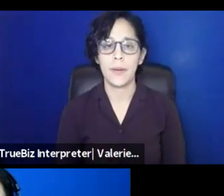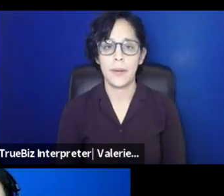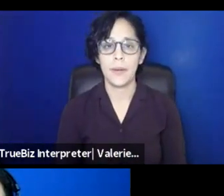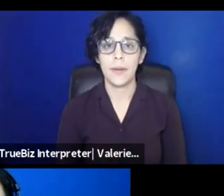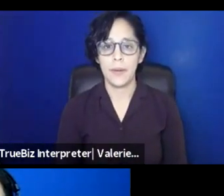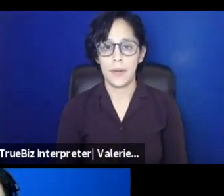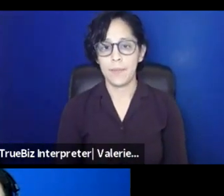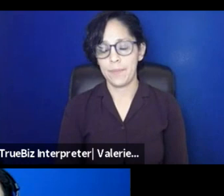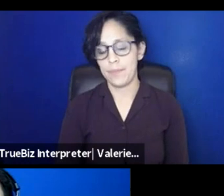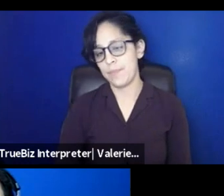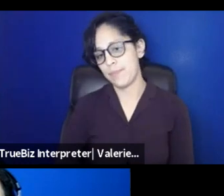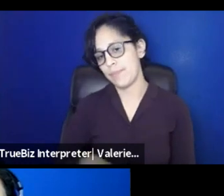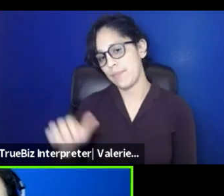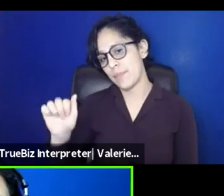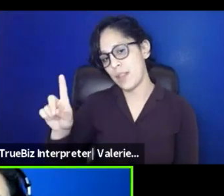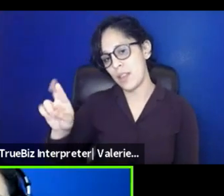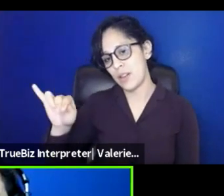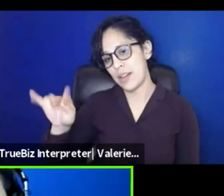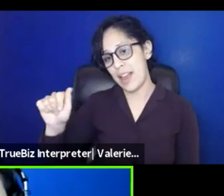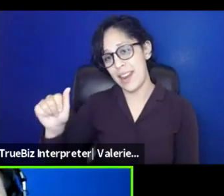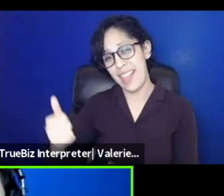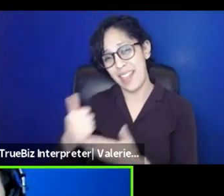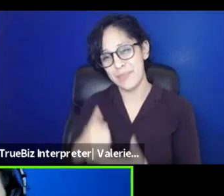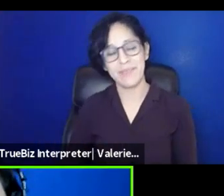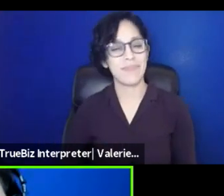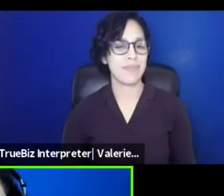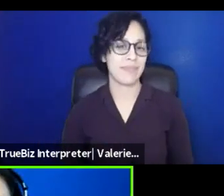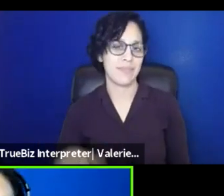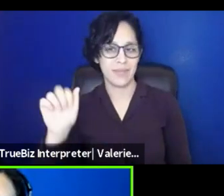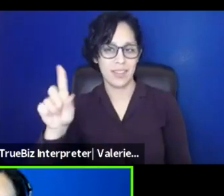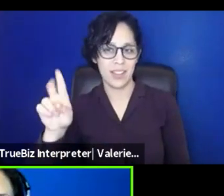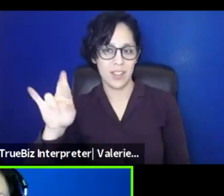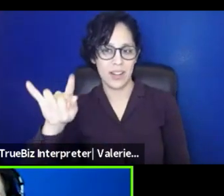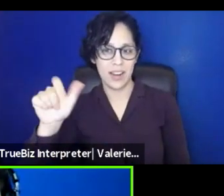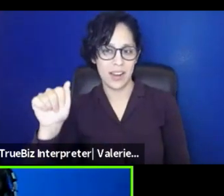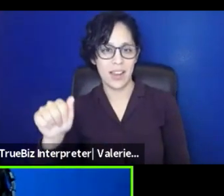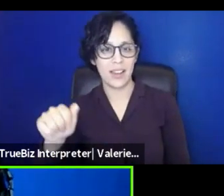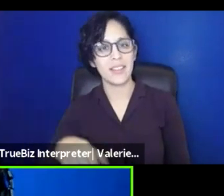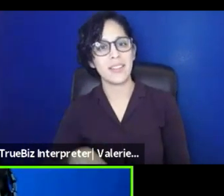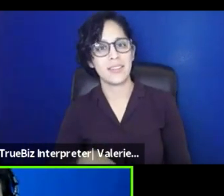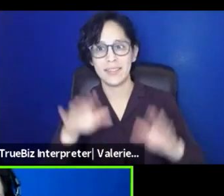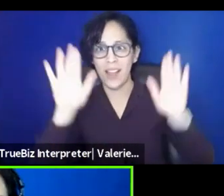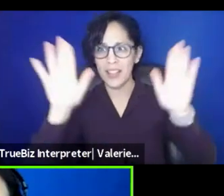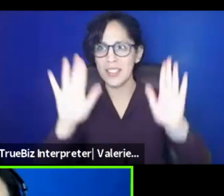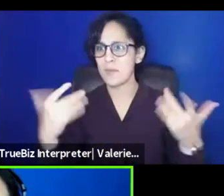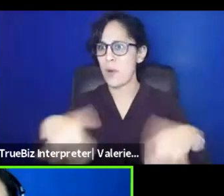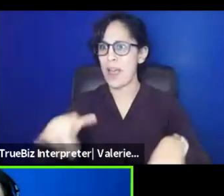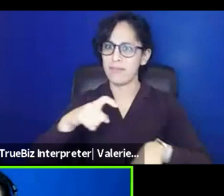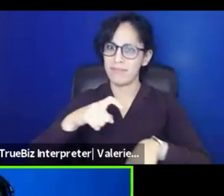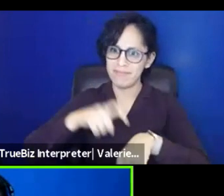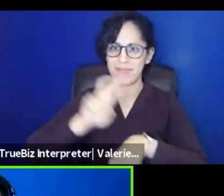Diane, help us. Awesome. Wonderful. Oh my goodness. On the dot, 2.30. Wow.